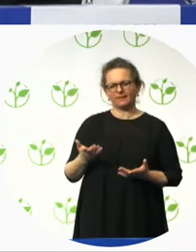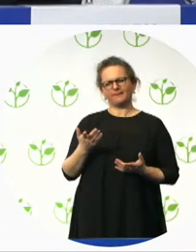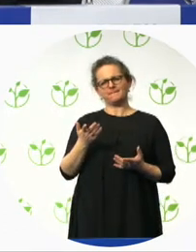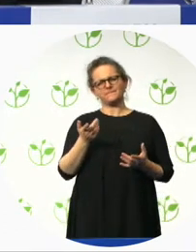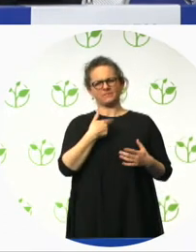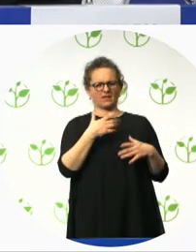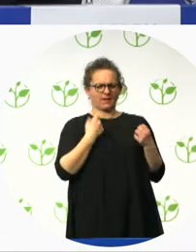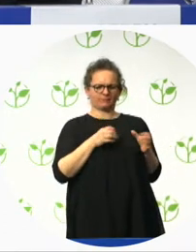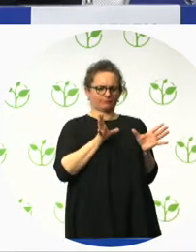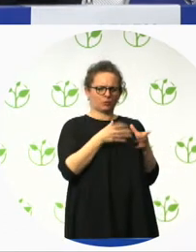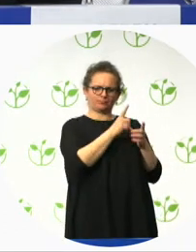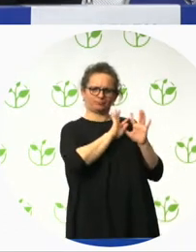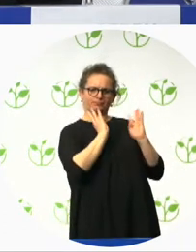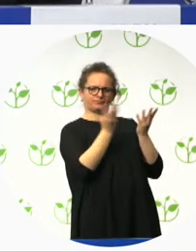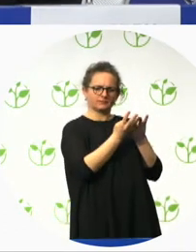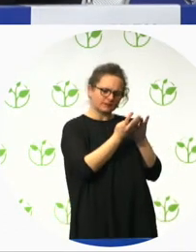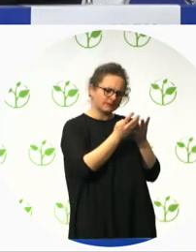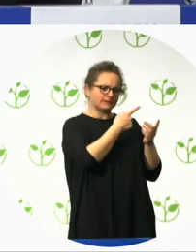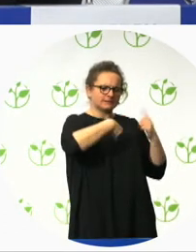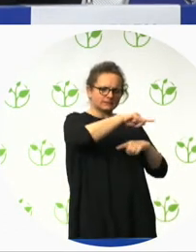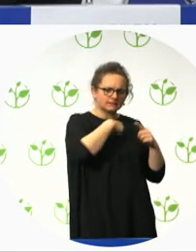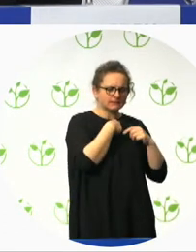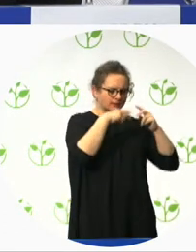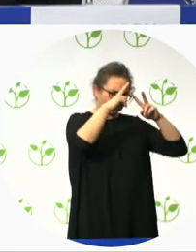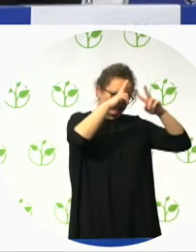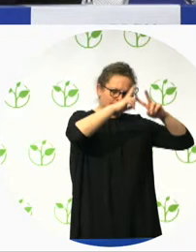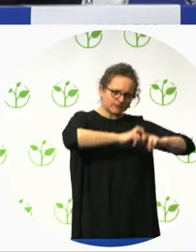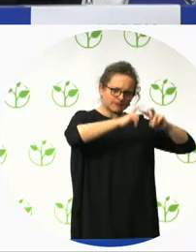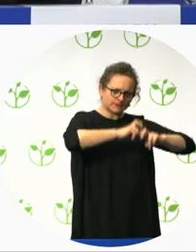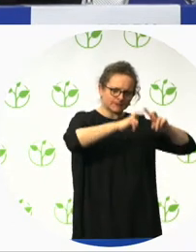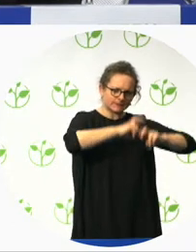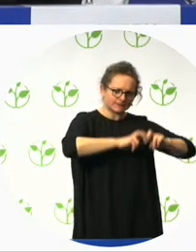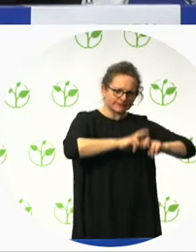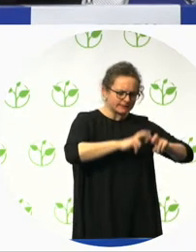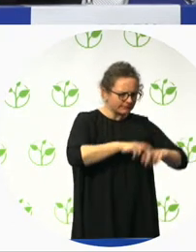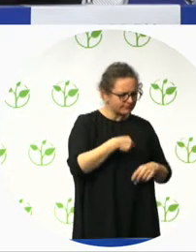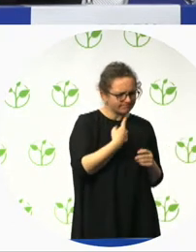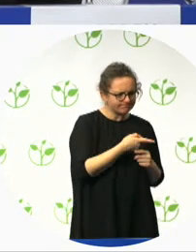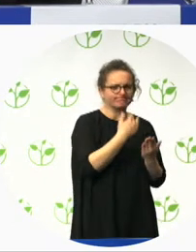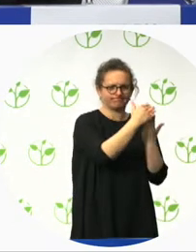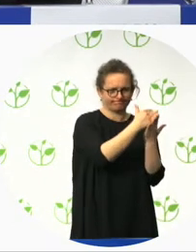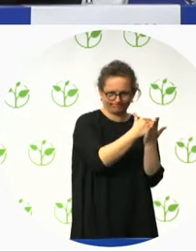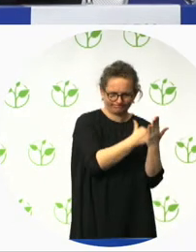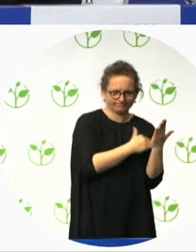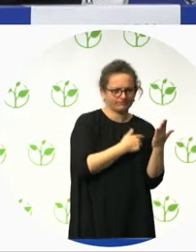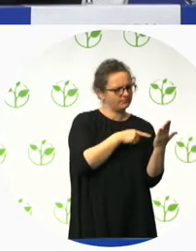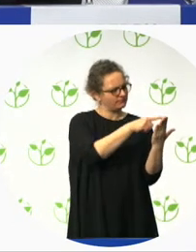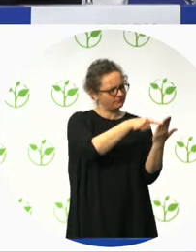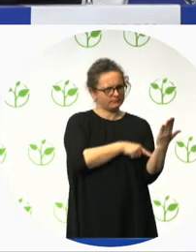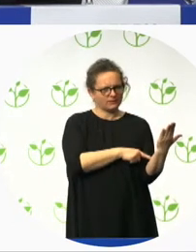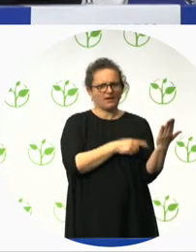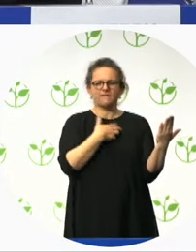actually a standardized research project. Very specific questions we had to adhere to. And the hypothesis